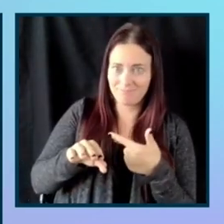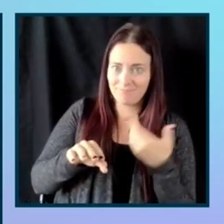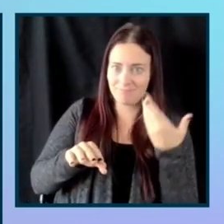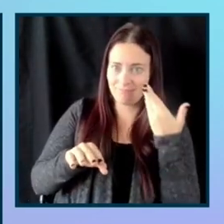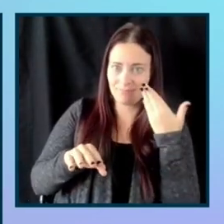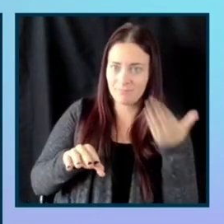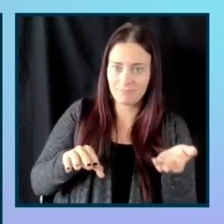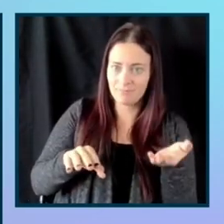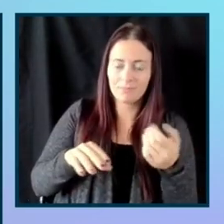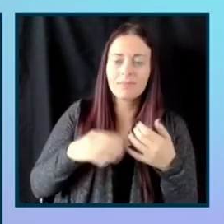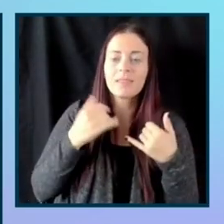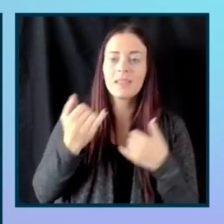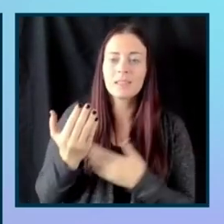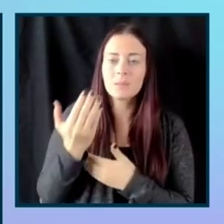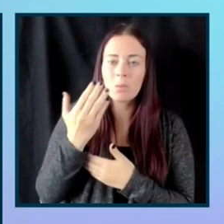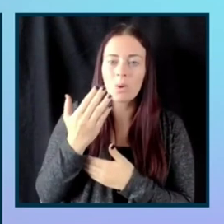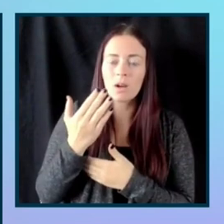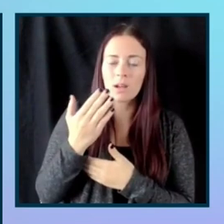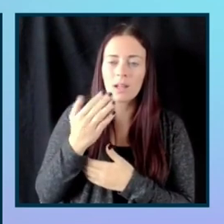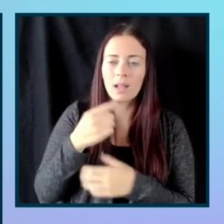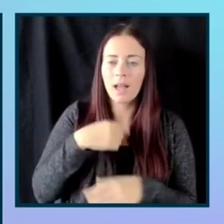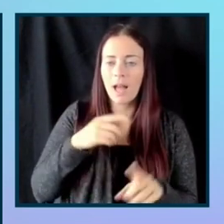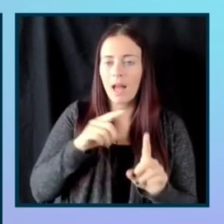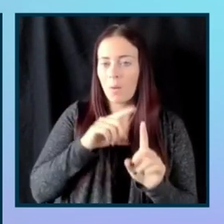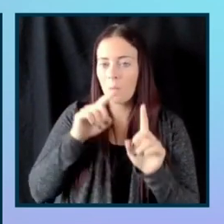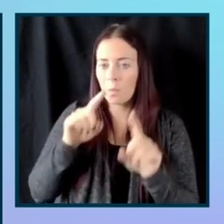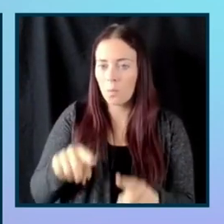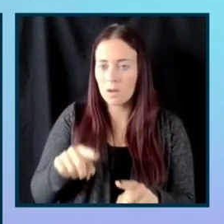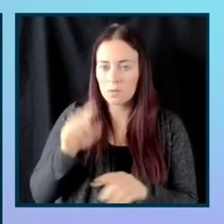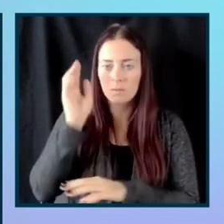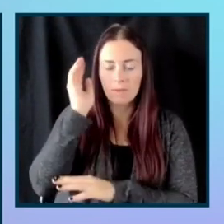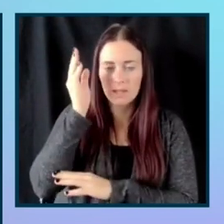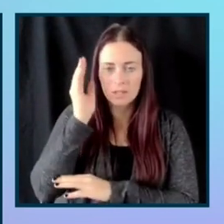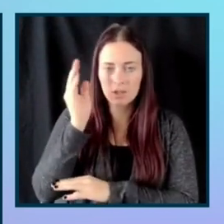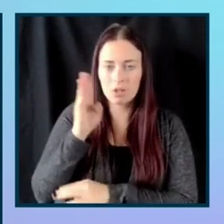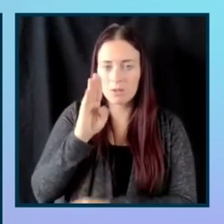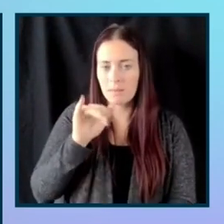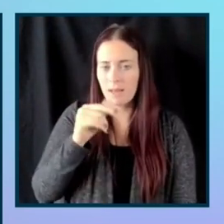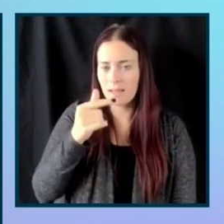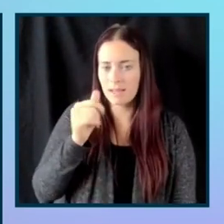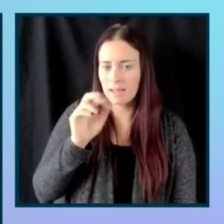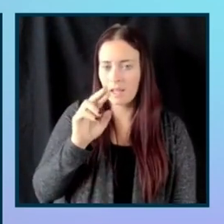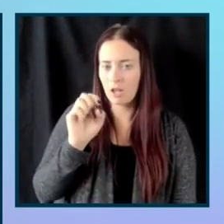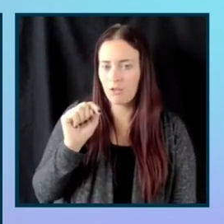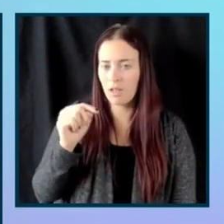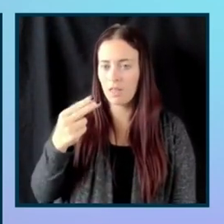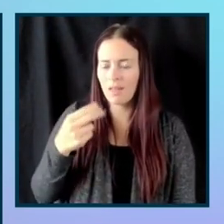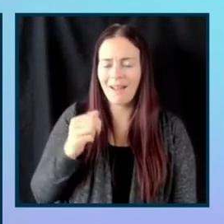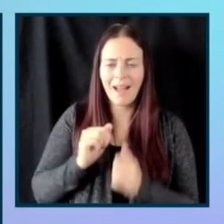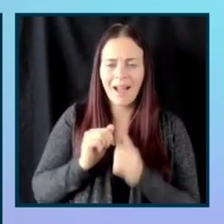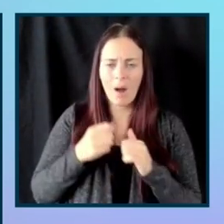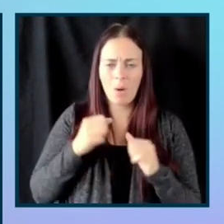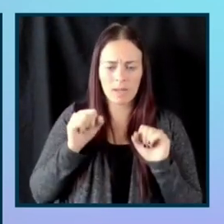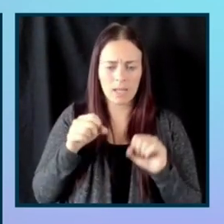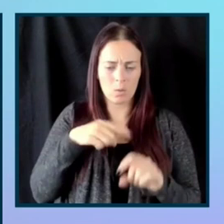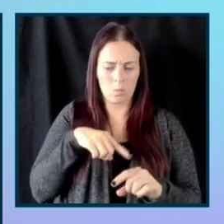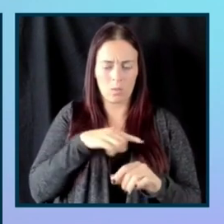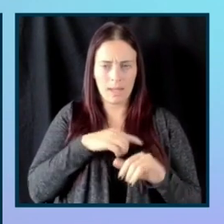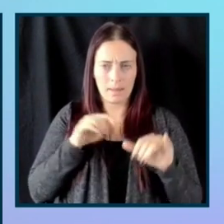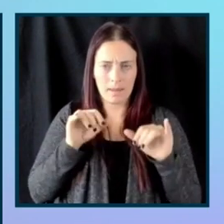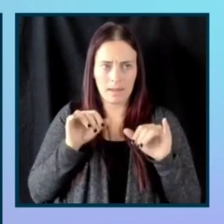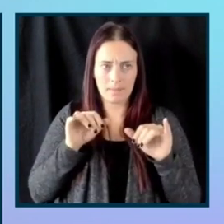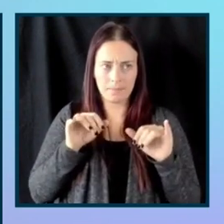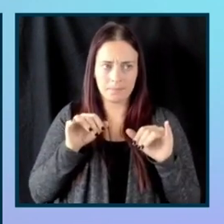a talk by Gareth about how, how can we measure the impact on